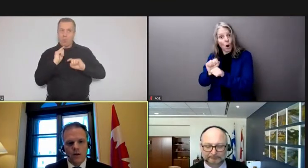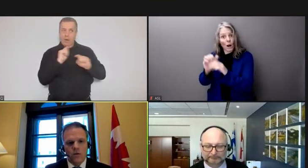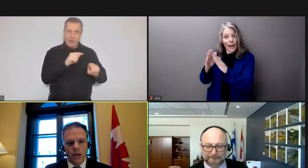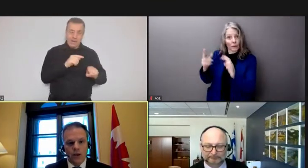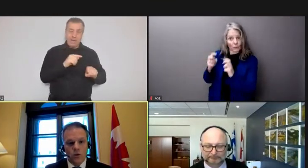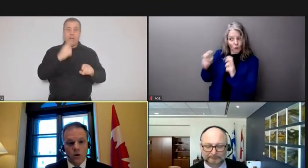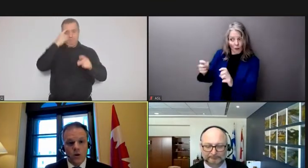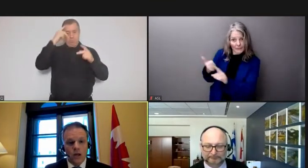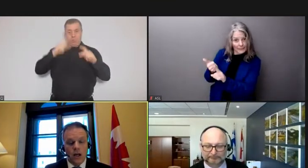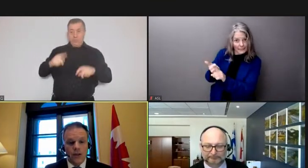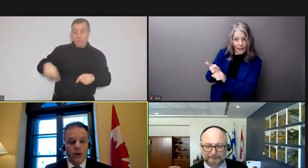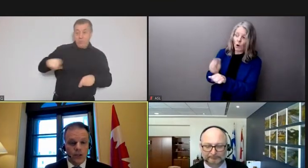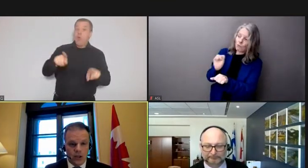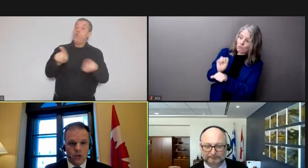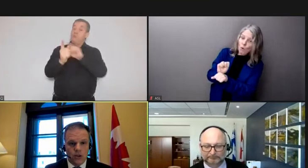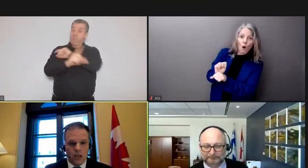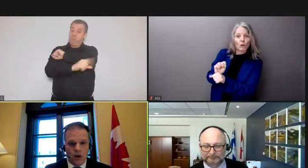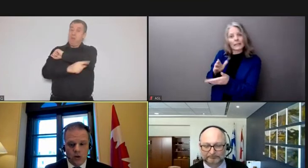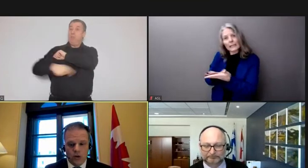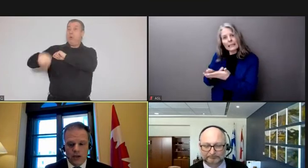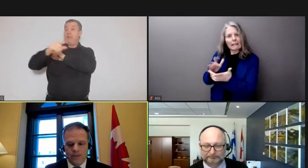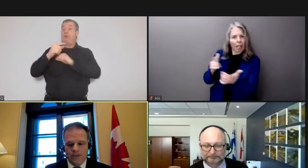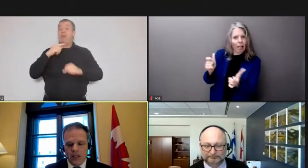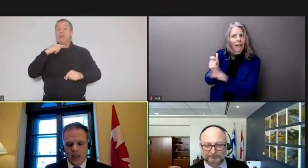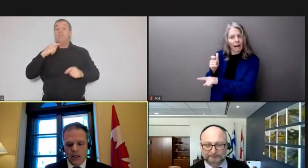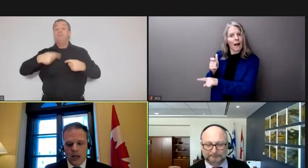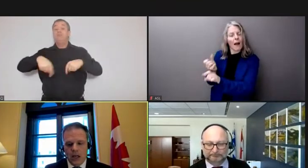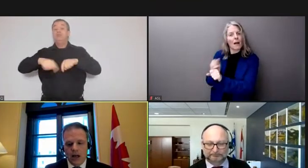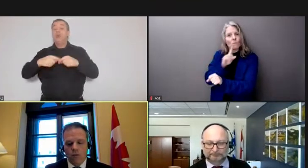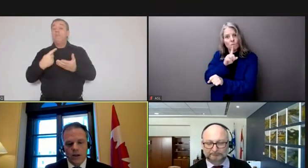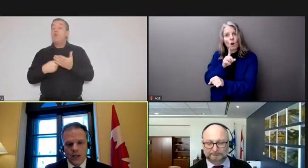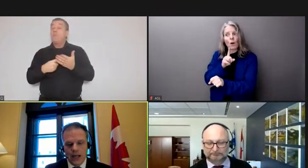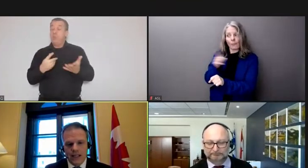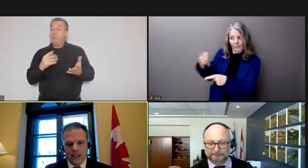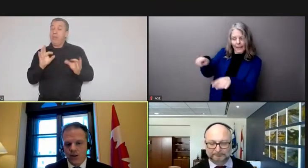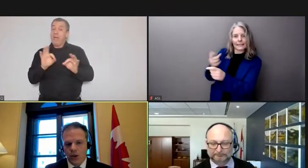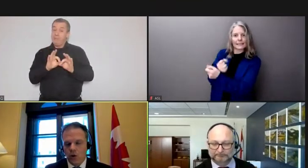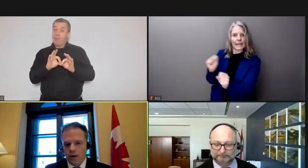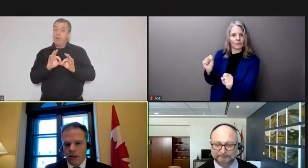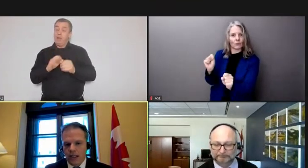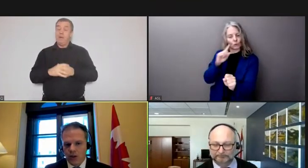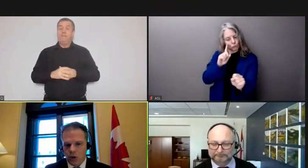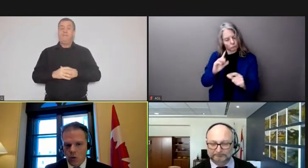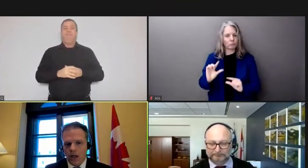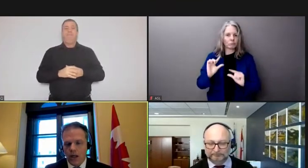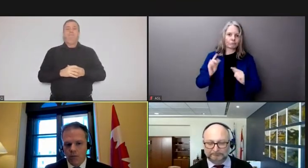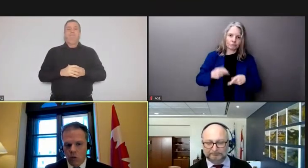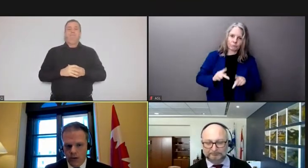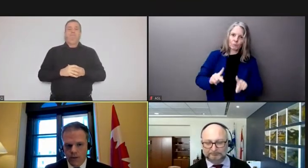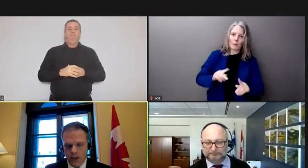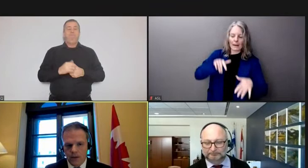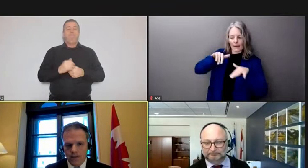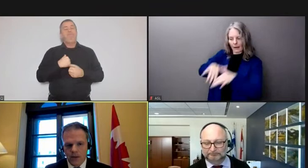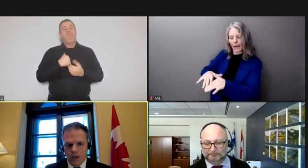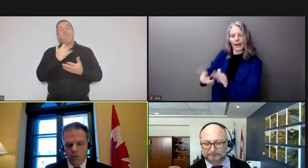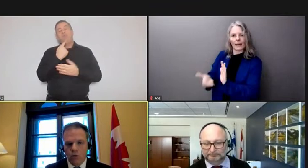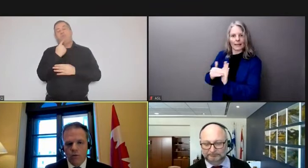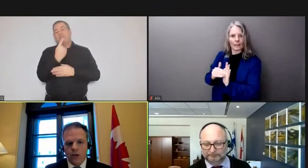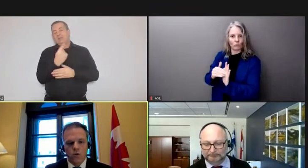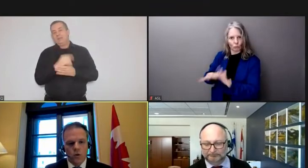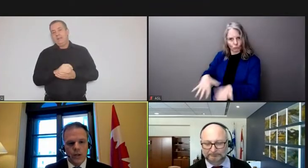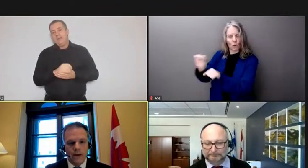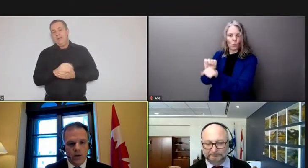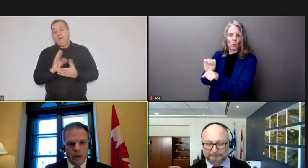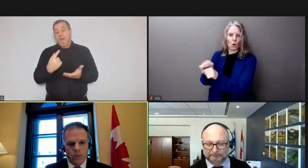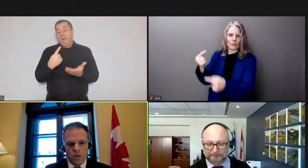commons who make sure uh that our session can operate uh i want to say that this is an incredibly historic and important debate we